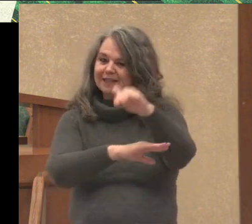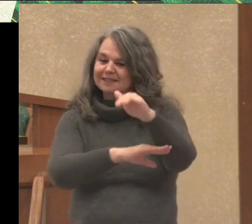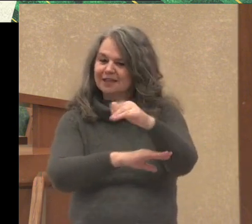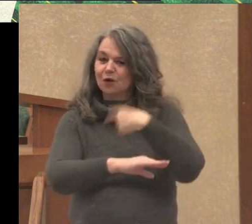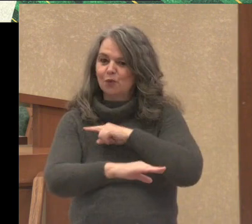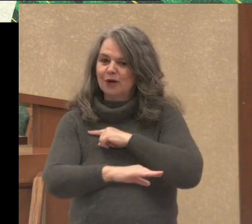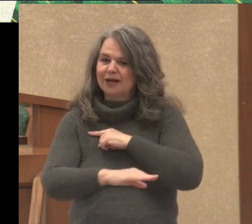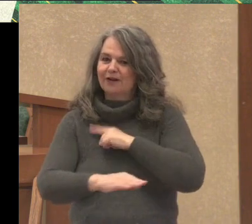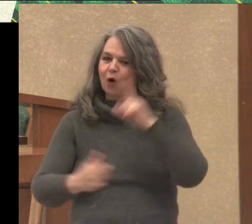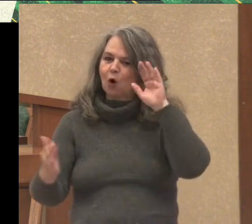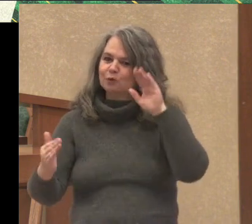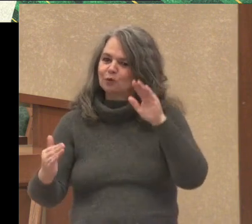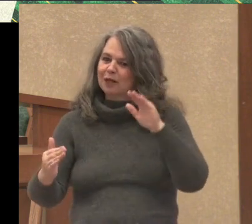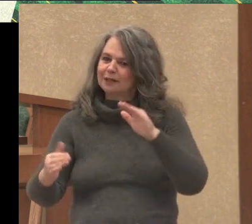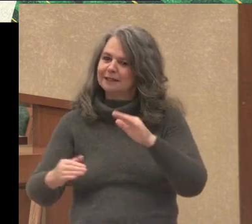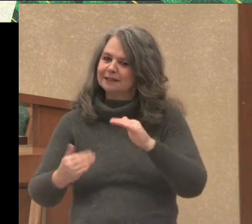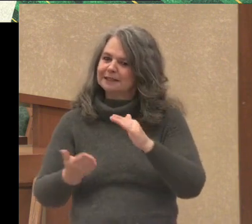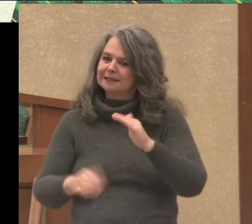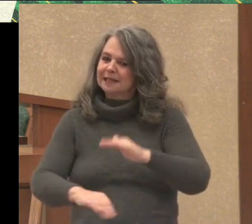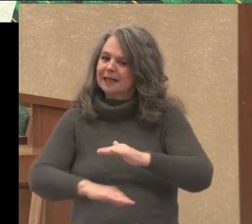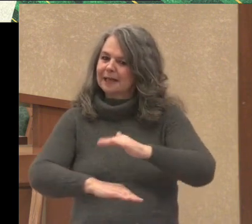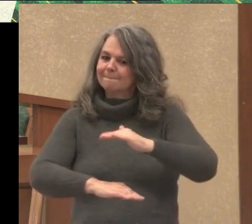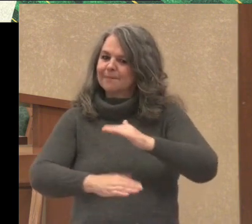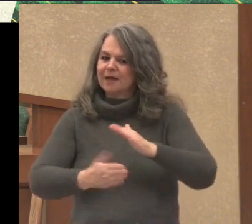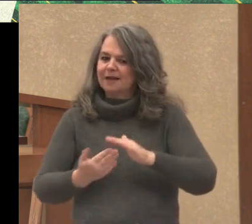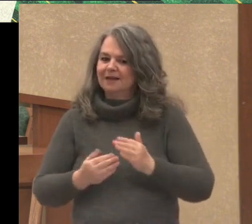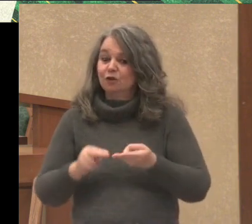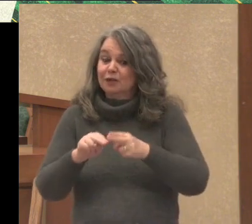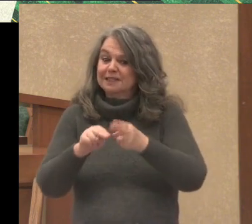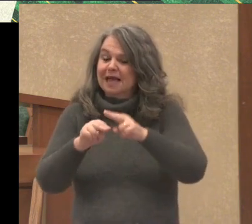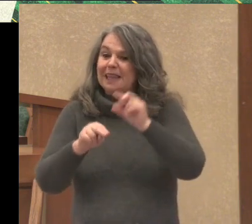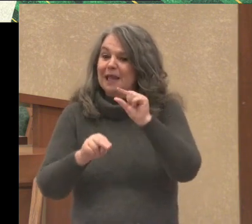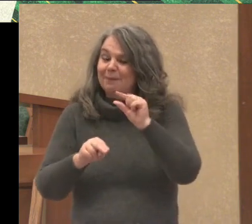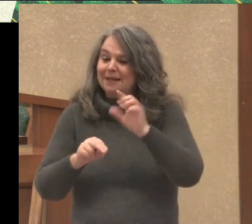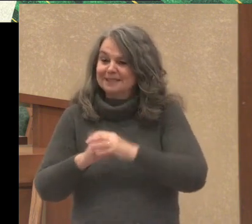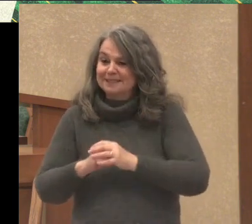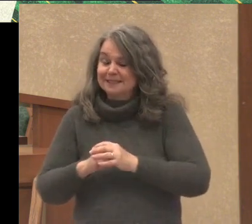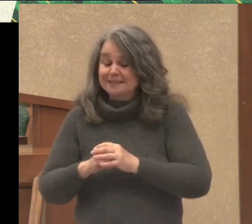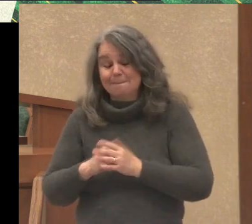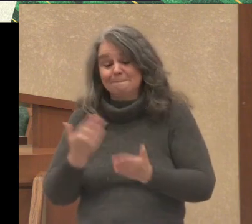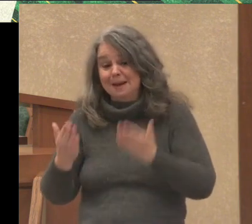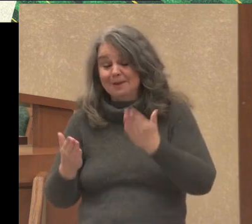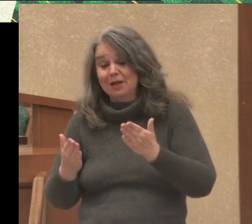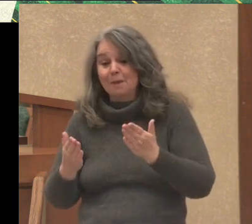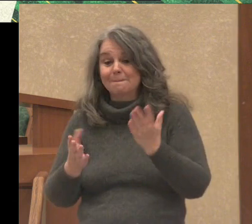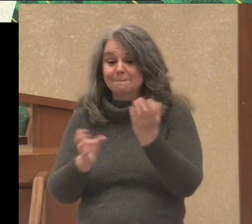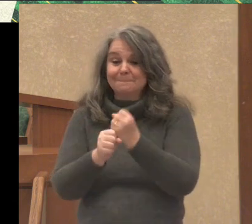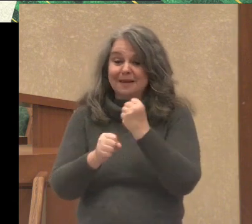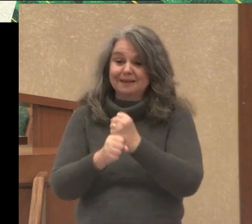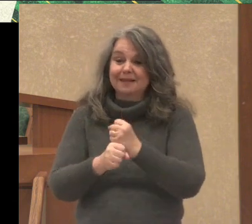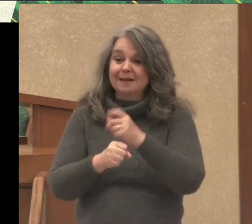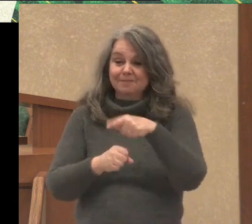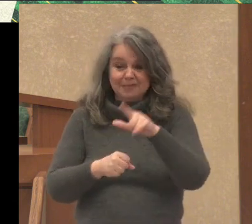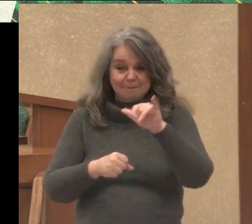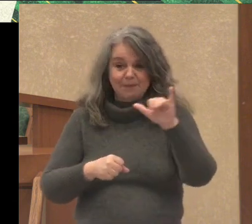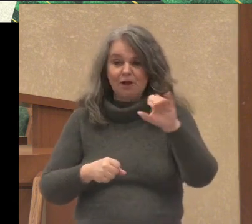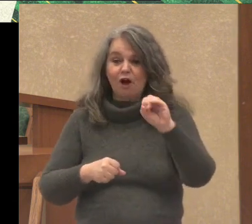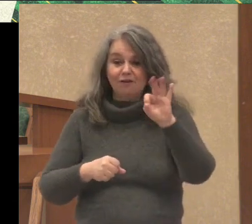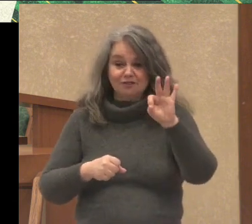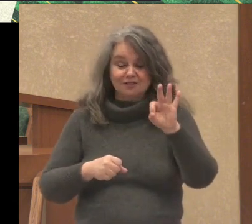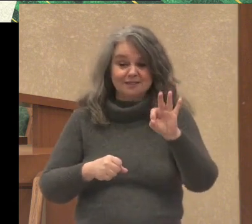a little bit, right? They still have a chance to make the playoffs. And once you make the playoffs, who knows? Anything can happen.